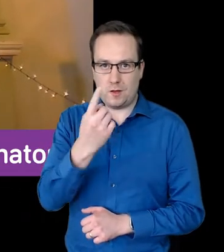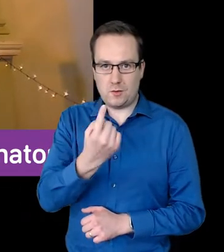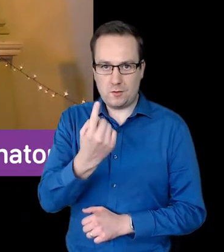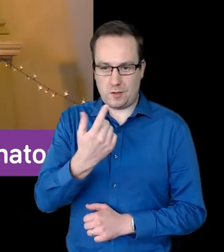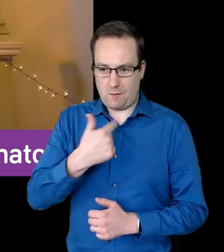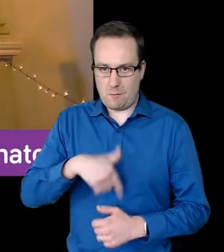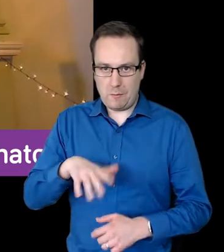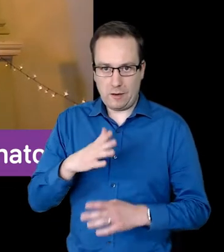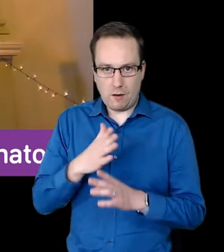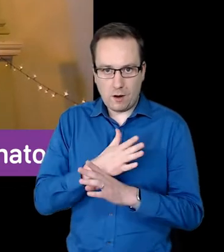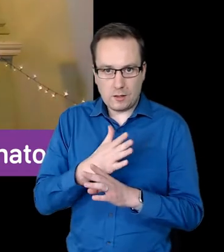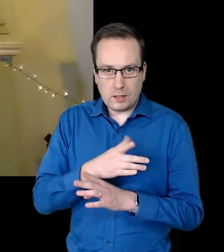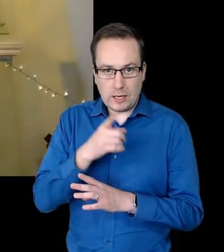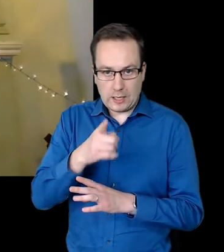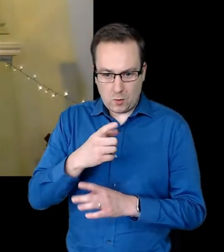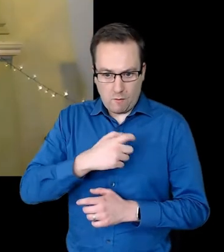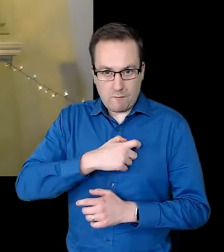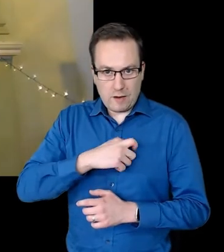listening.